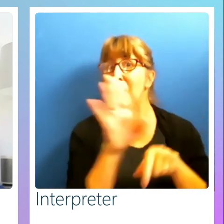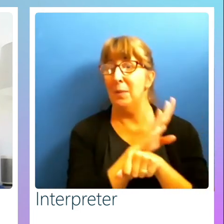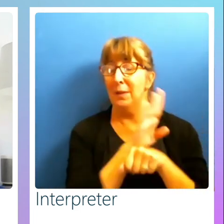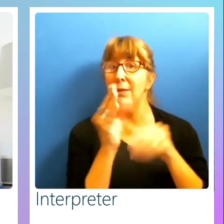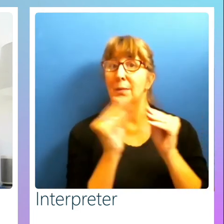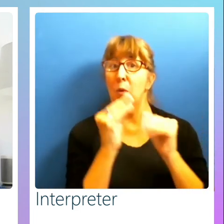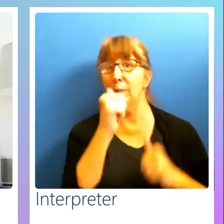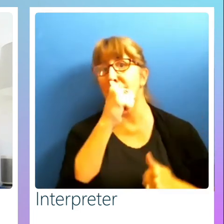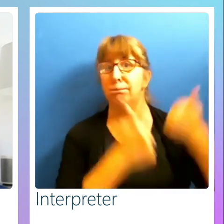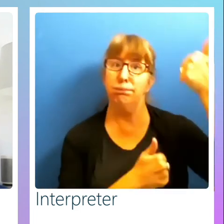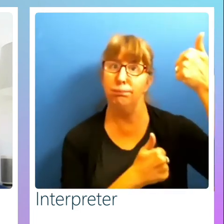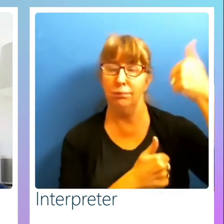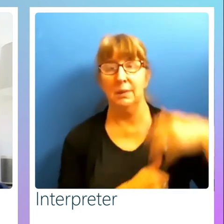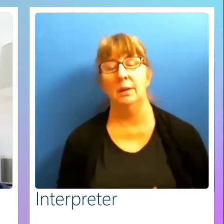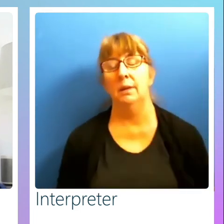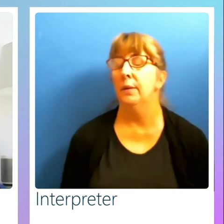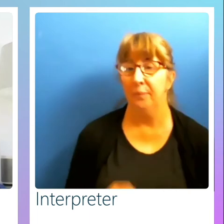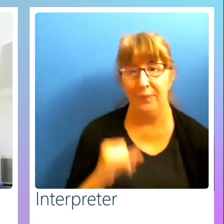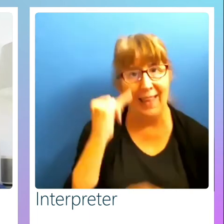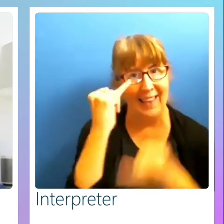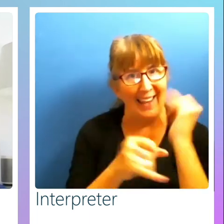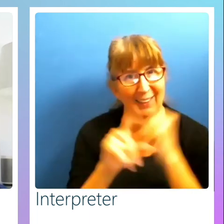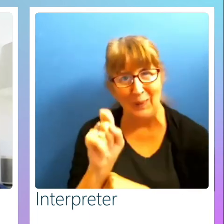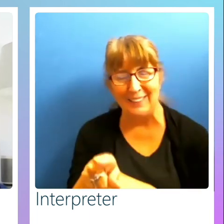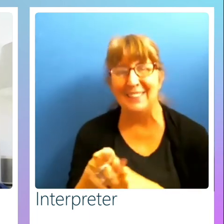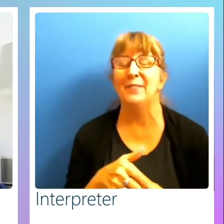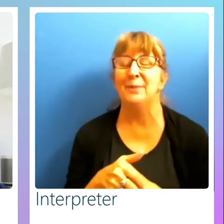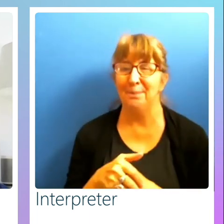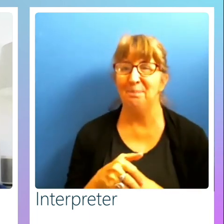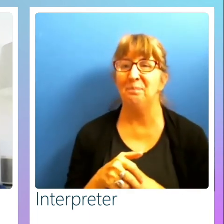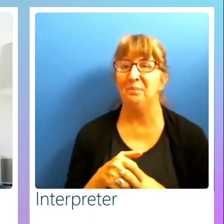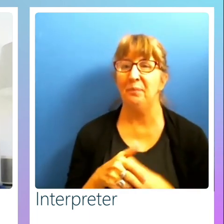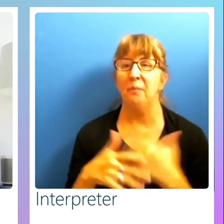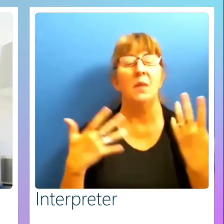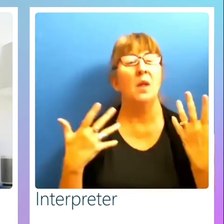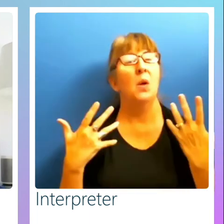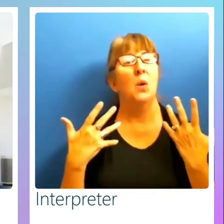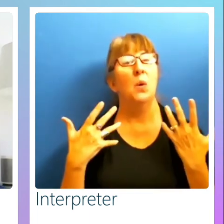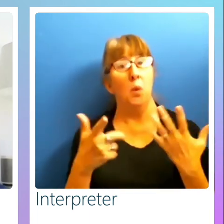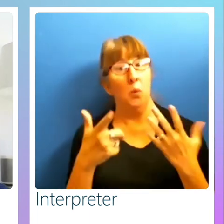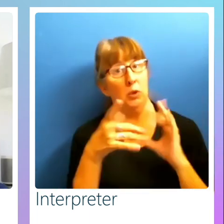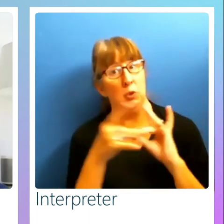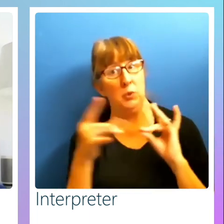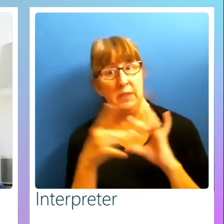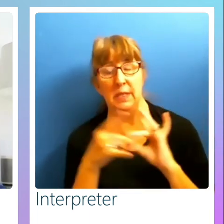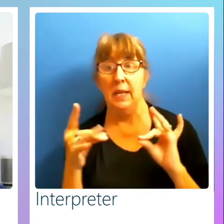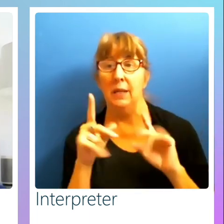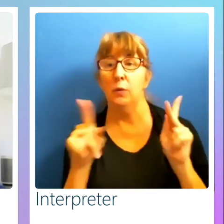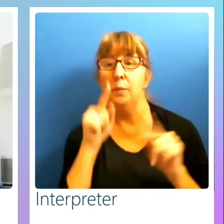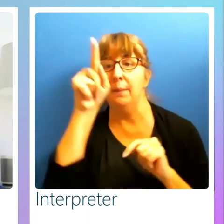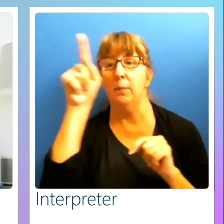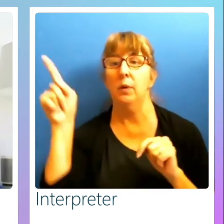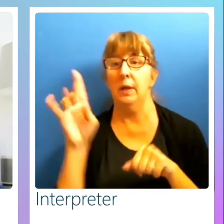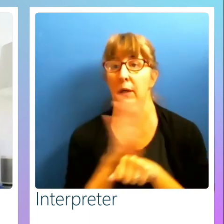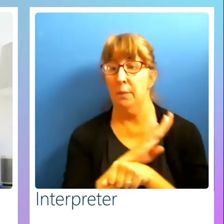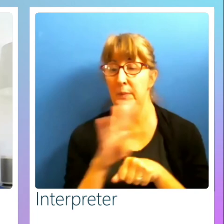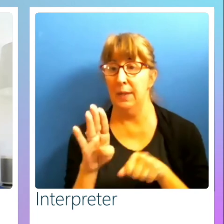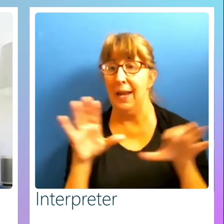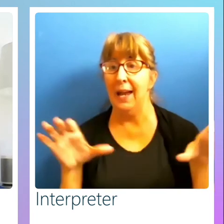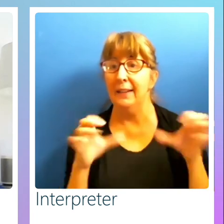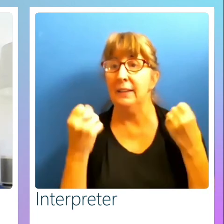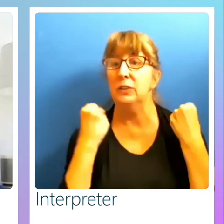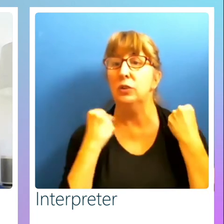Absolutely. So one last question. What would you say to people in a company actively